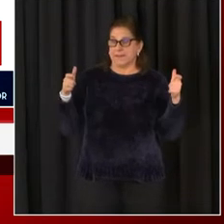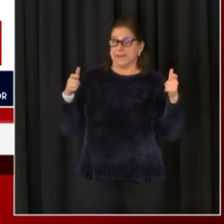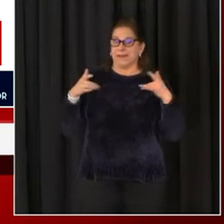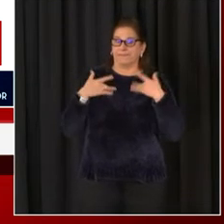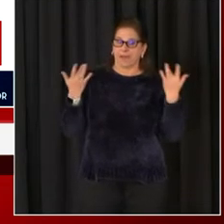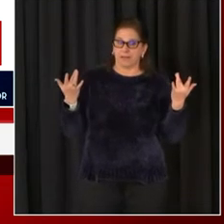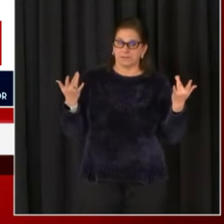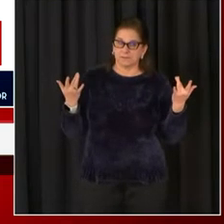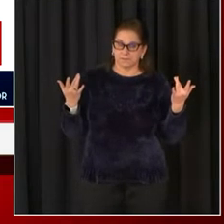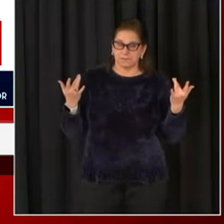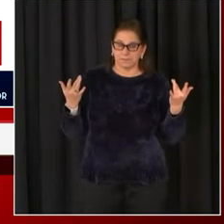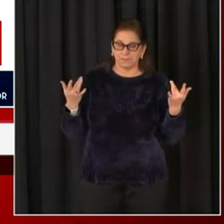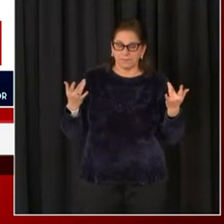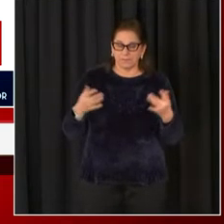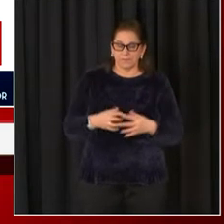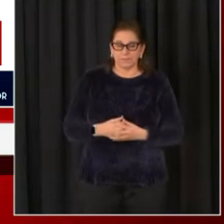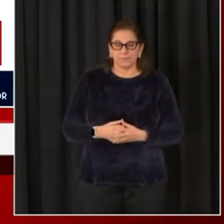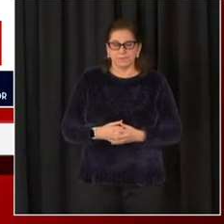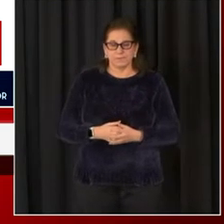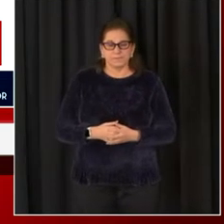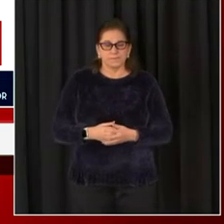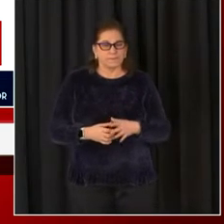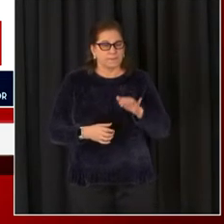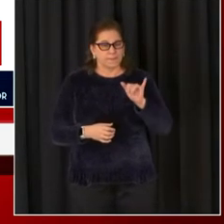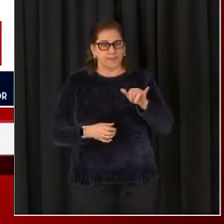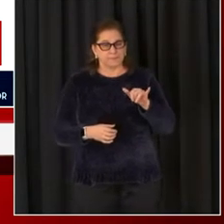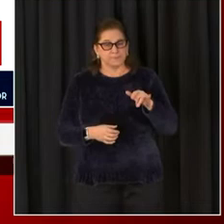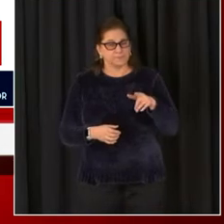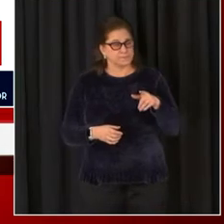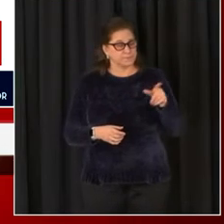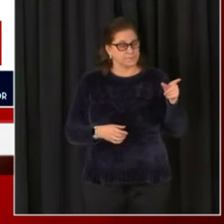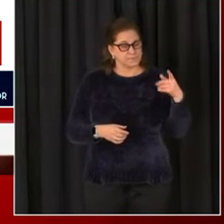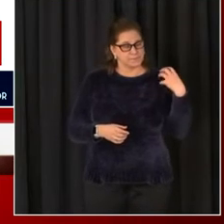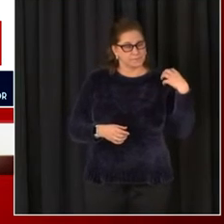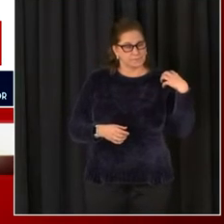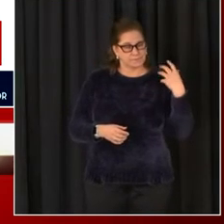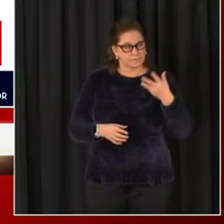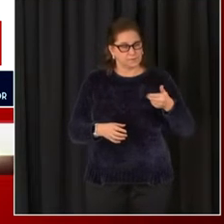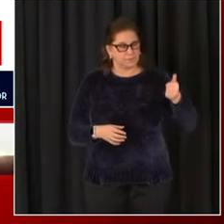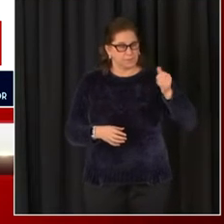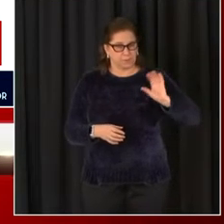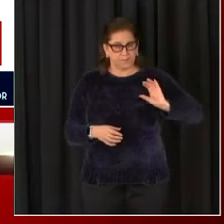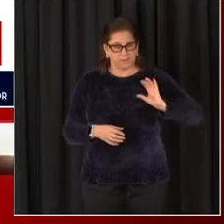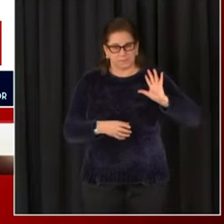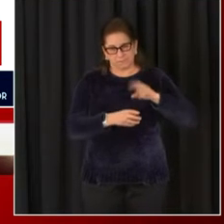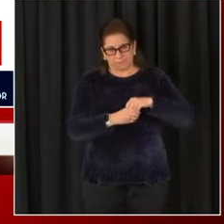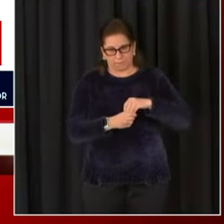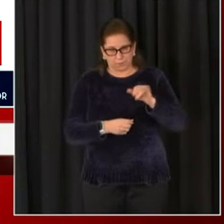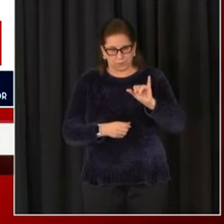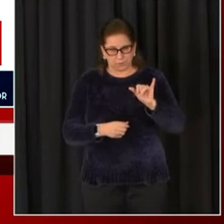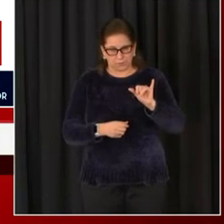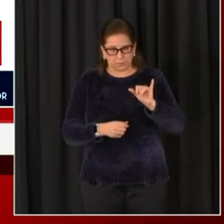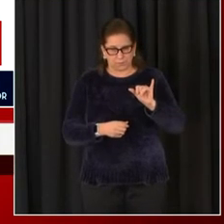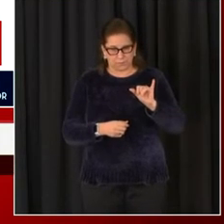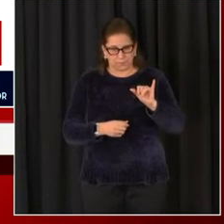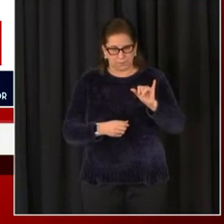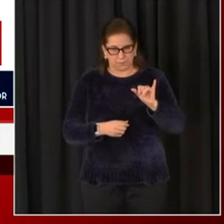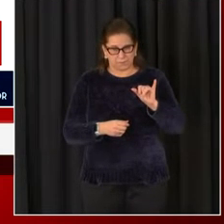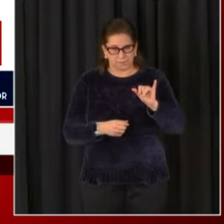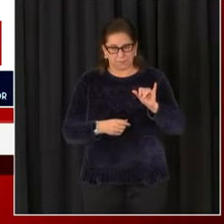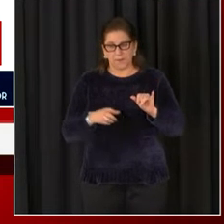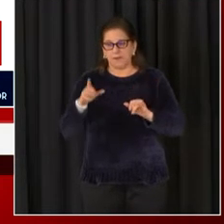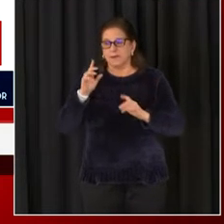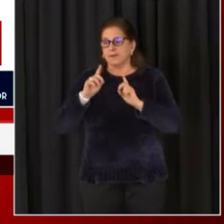presentation before the event, so we want to thank them and the entire service. The Department of Homeland Security, especially